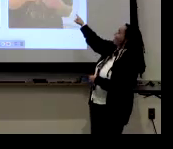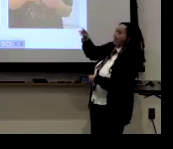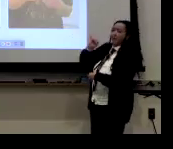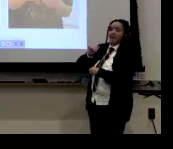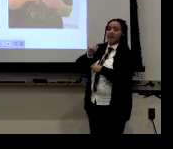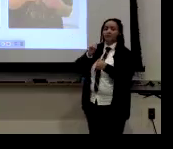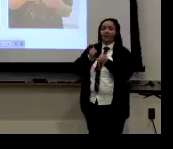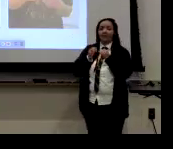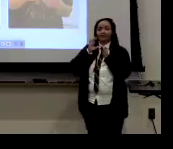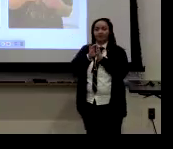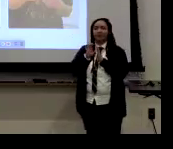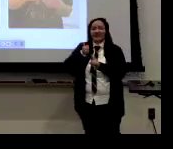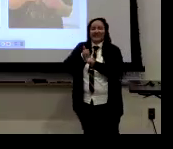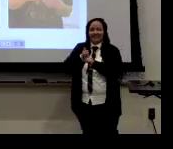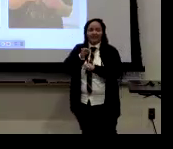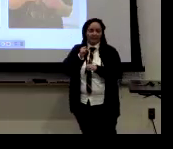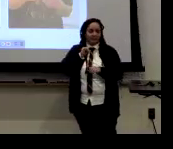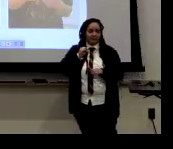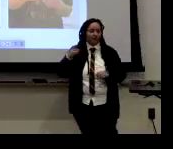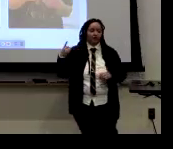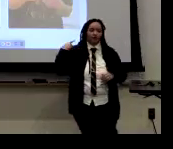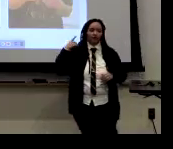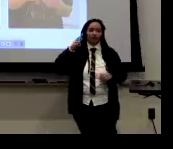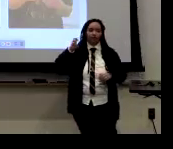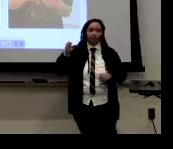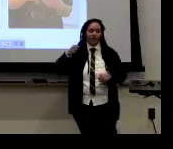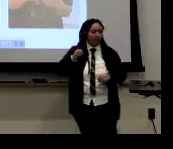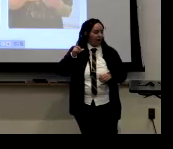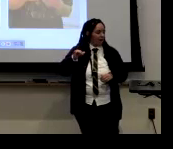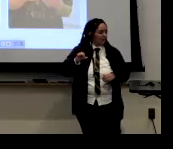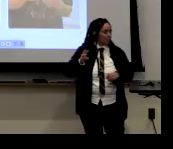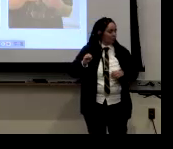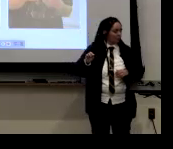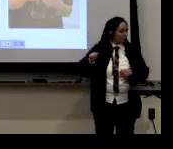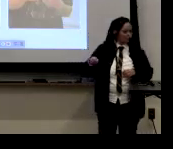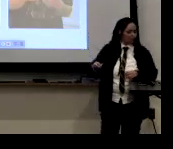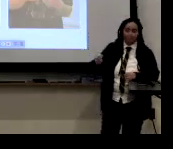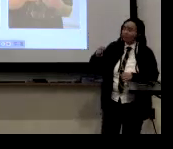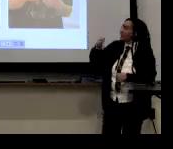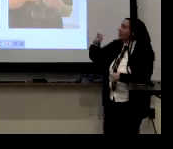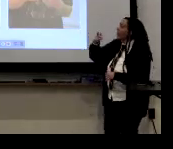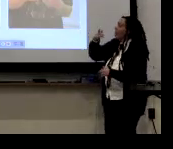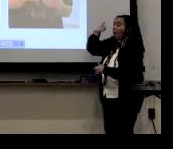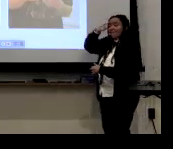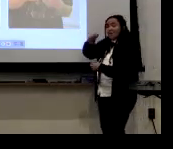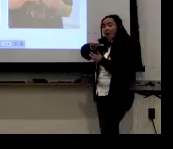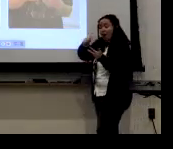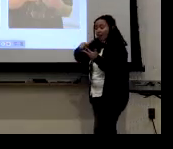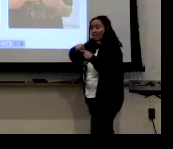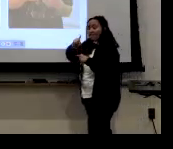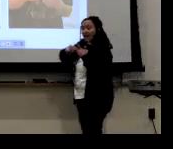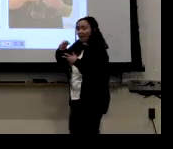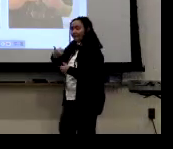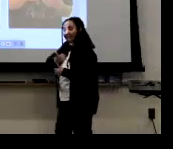And by the way, you can see the last picture that is Dre, the one, the influencer who, uh, requested the videos.